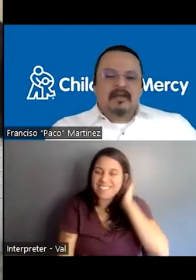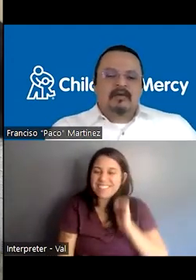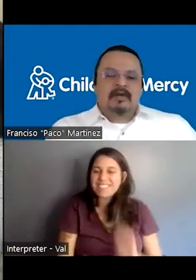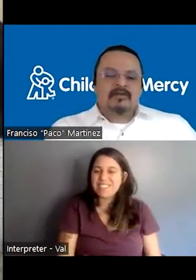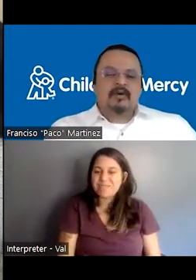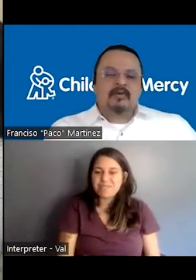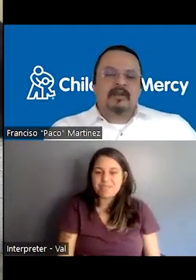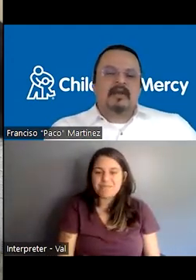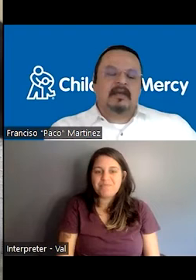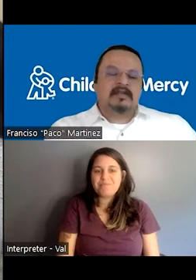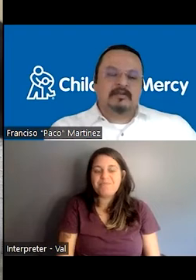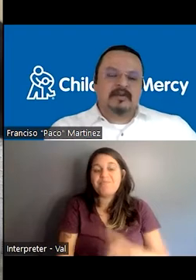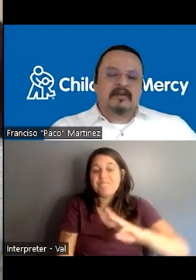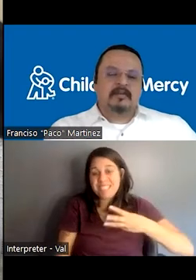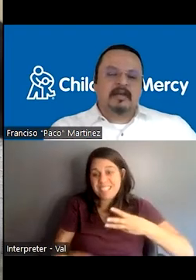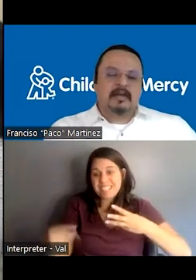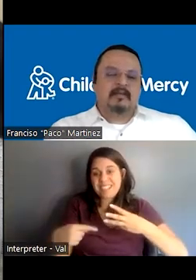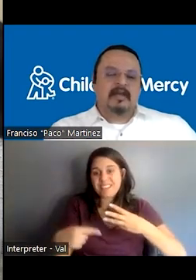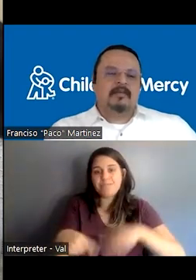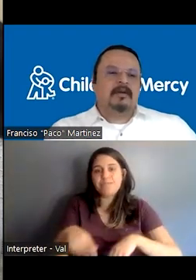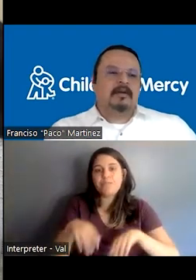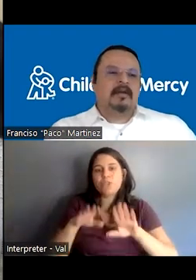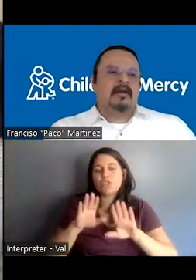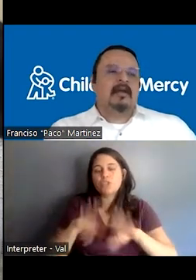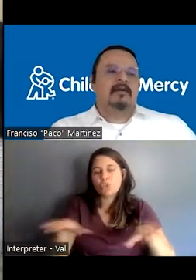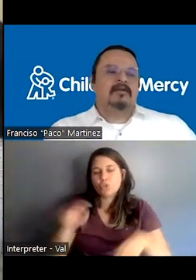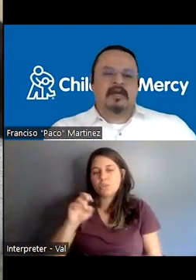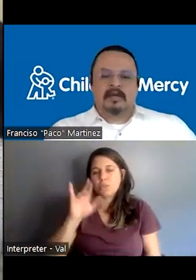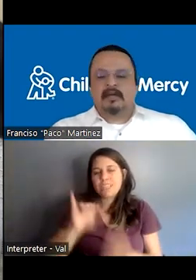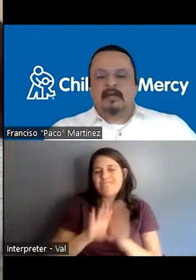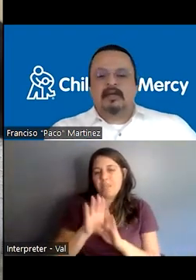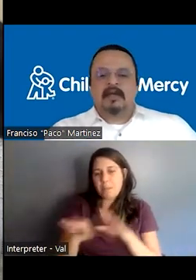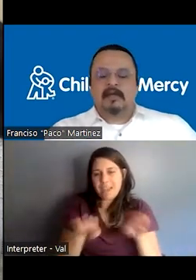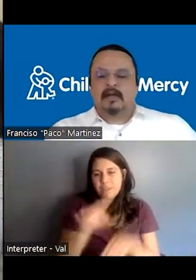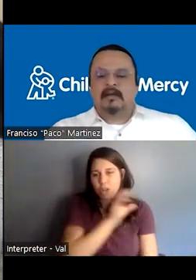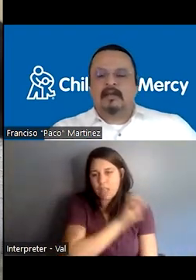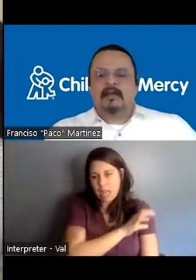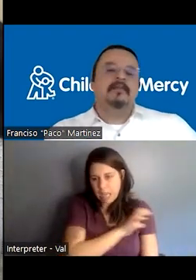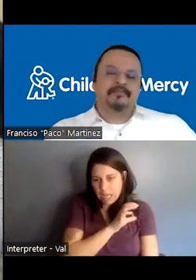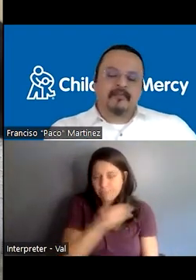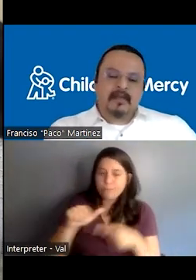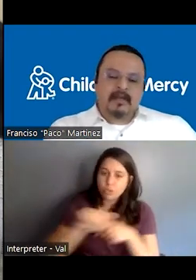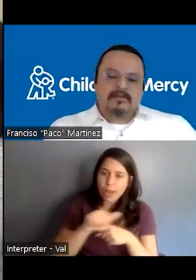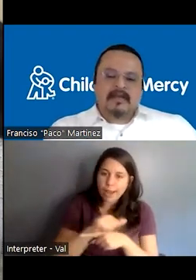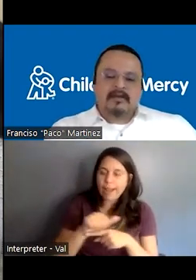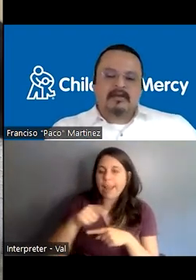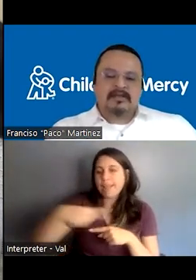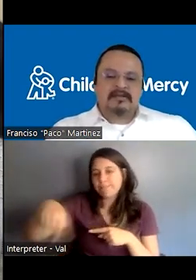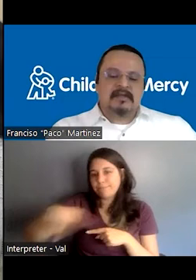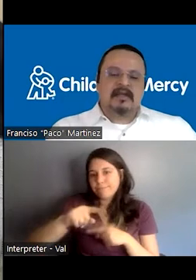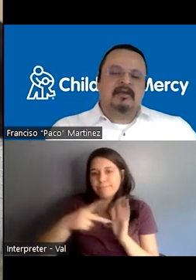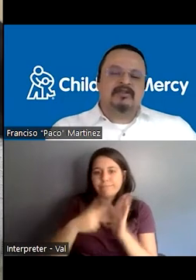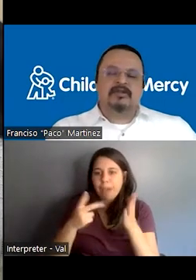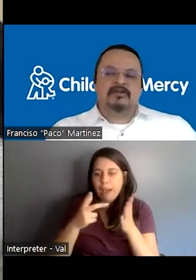and we also work with the children's mercy development and behavioral clinic training bilingual psychologists